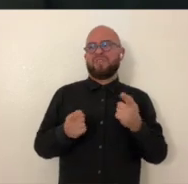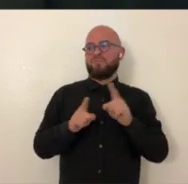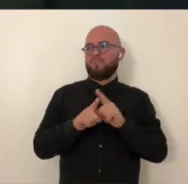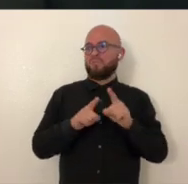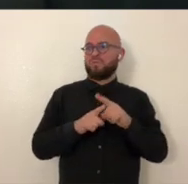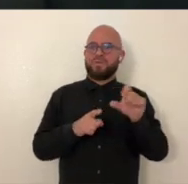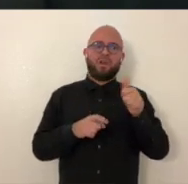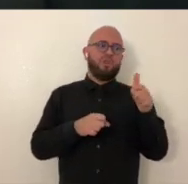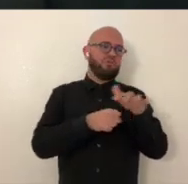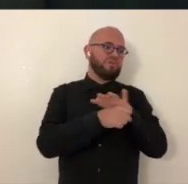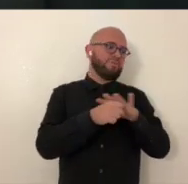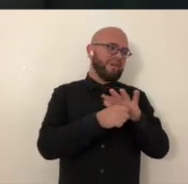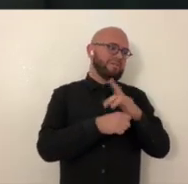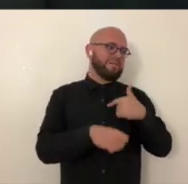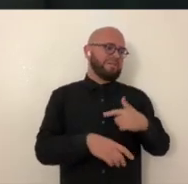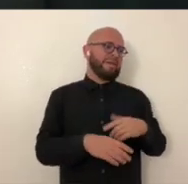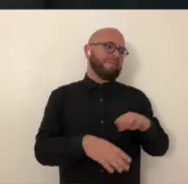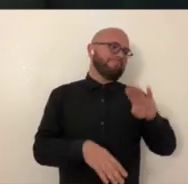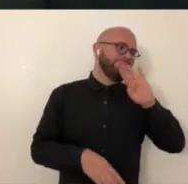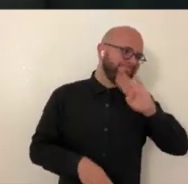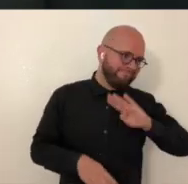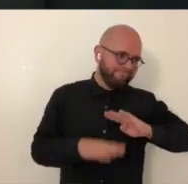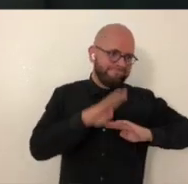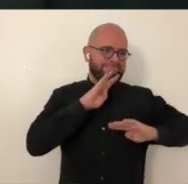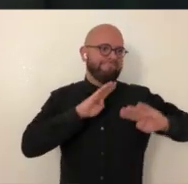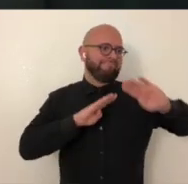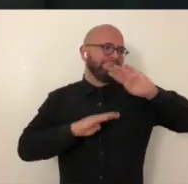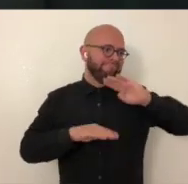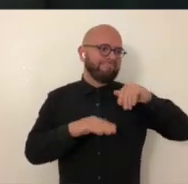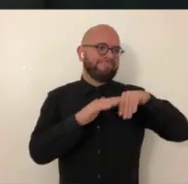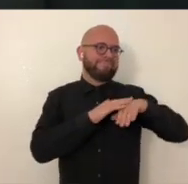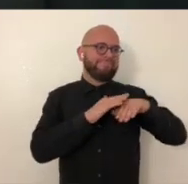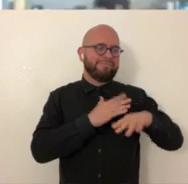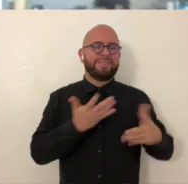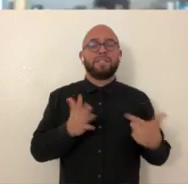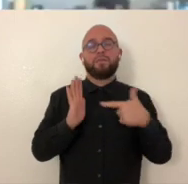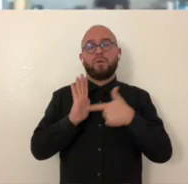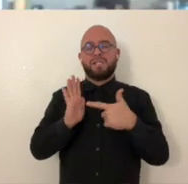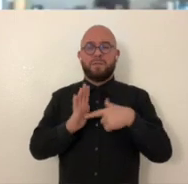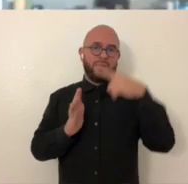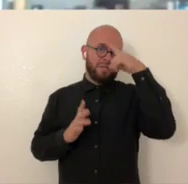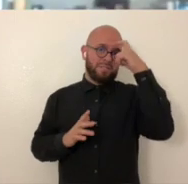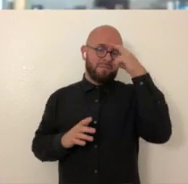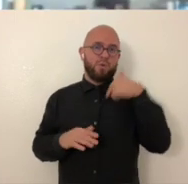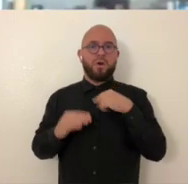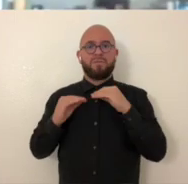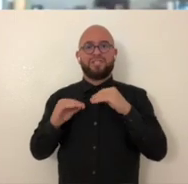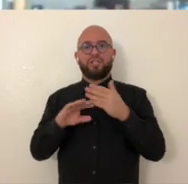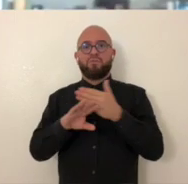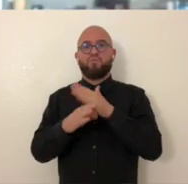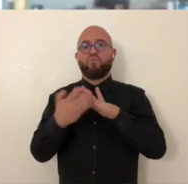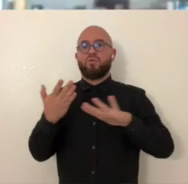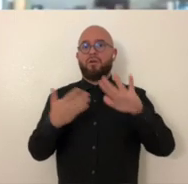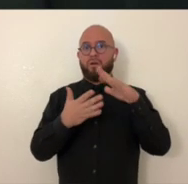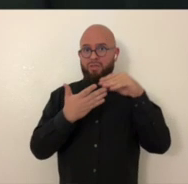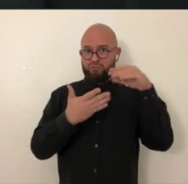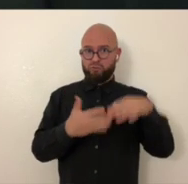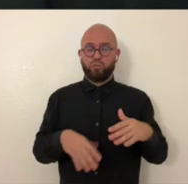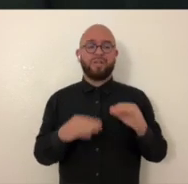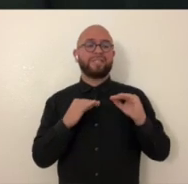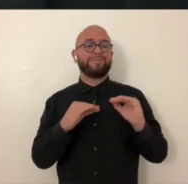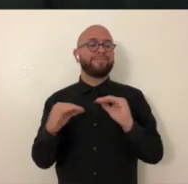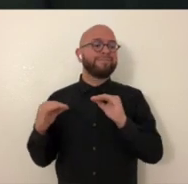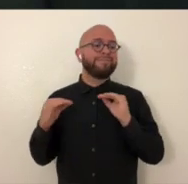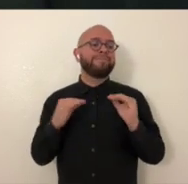broader art spaces run into accessibility issues. Like, for example, you know, this summer when I was